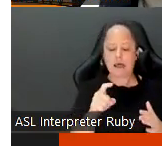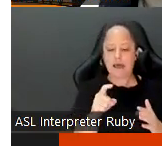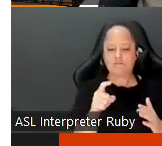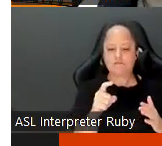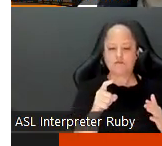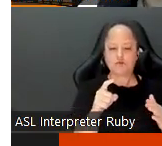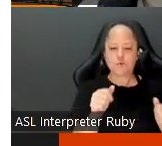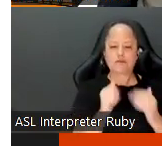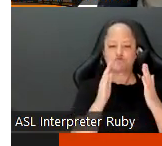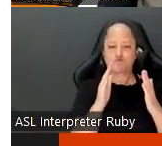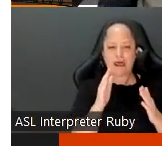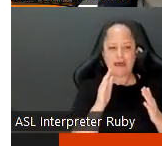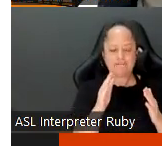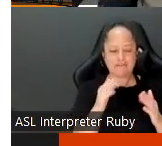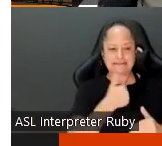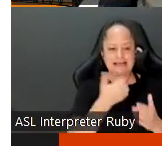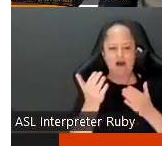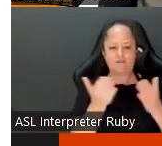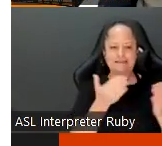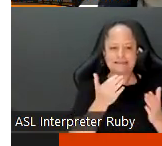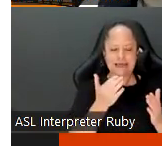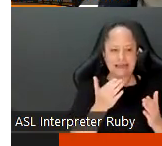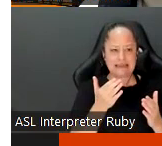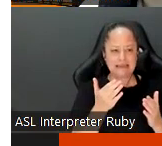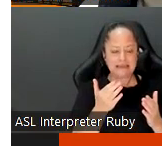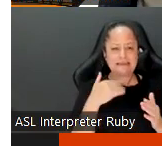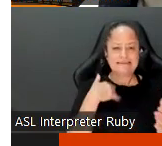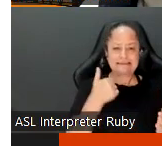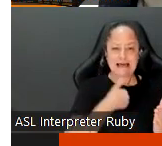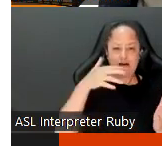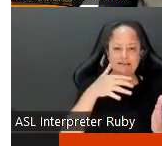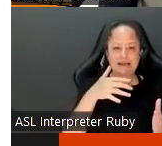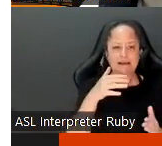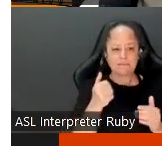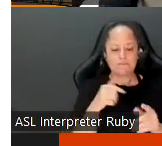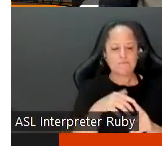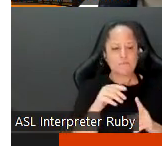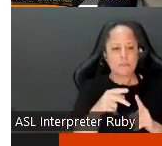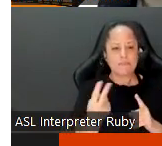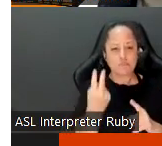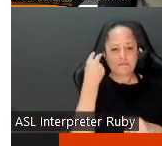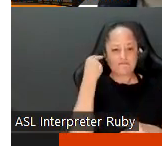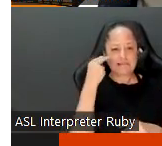the equity reflection so you have to do it but it cannot be used in the peer review